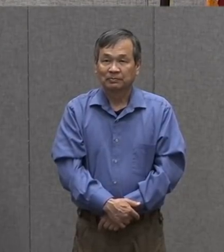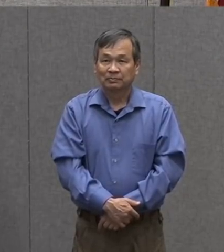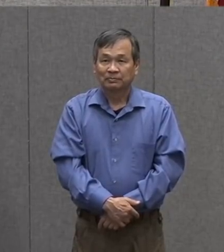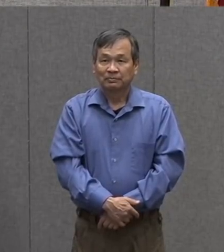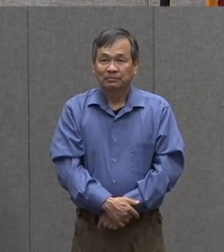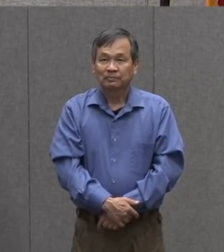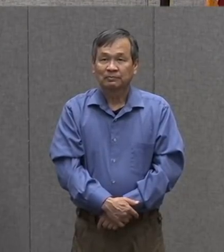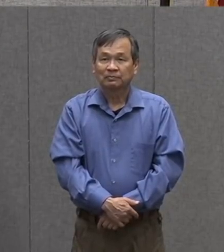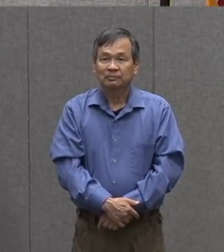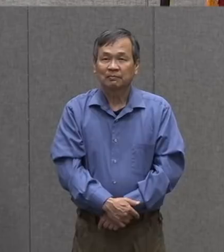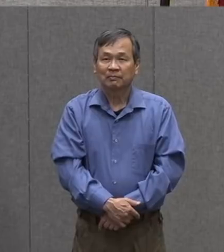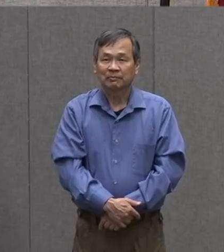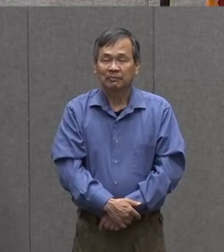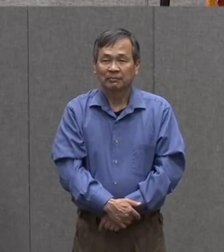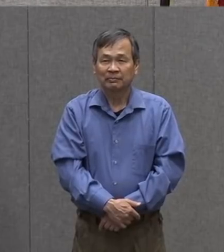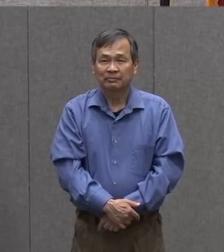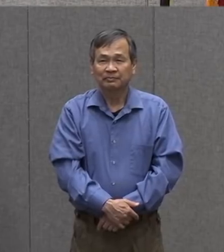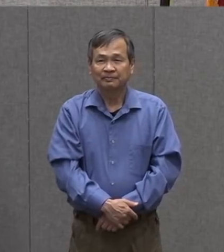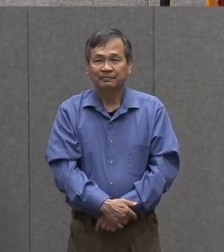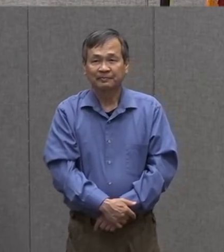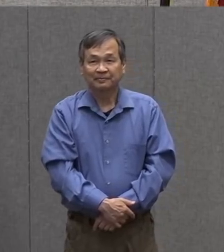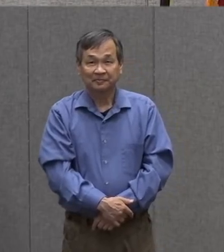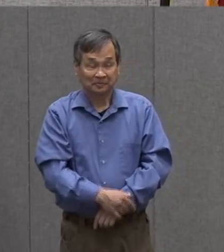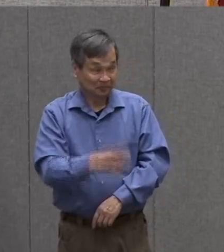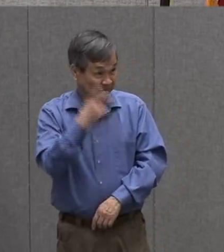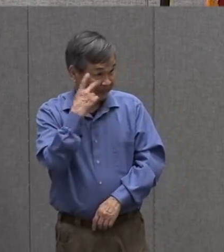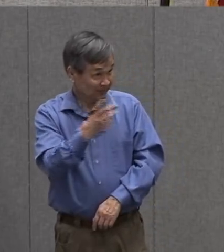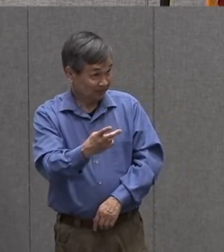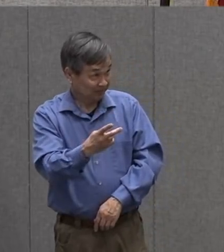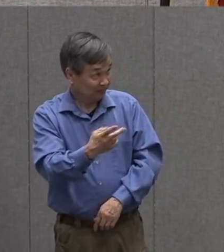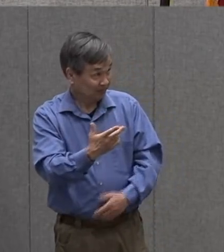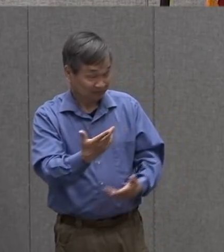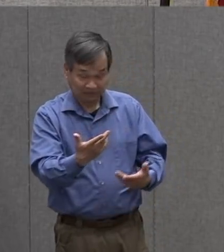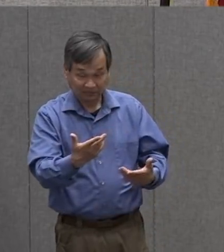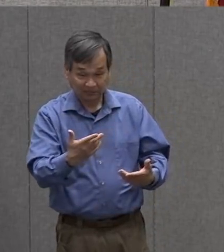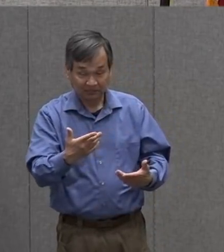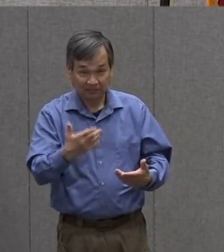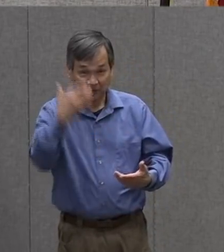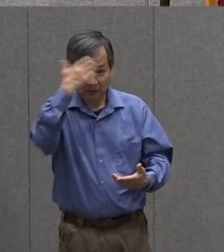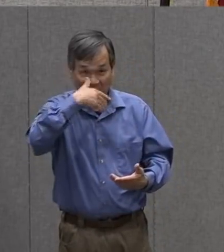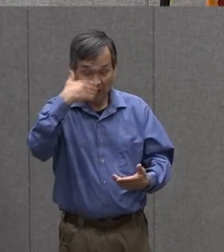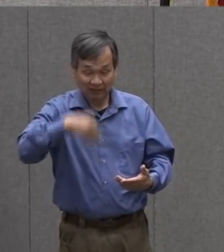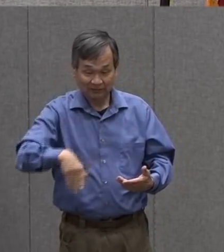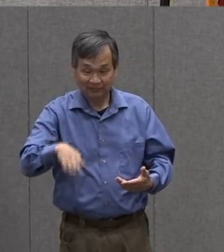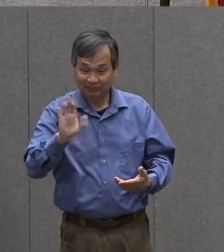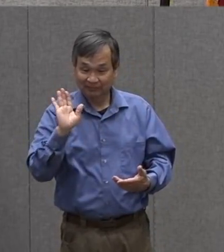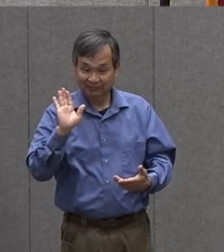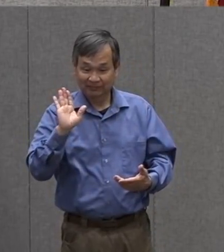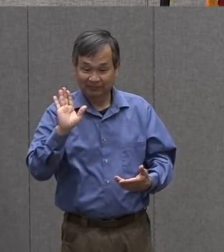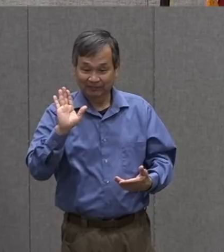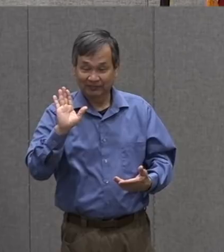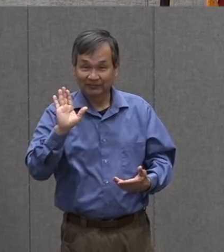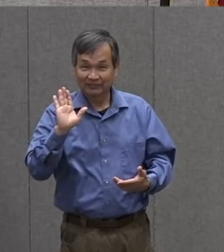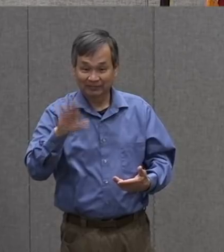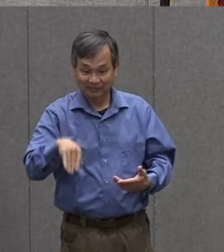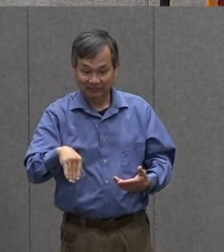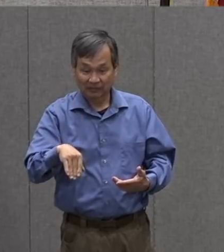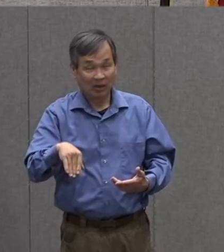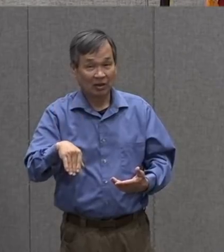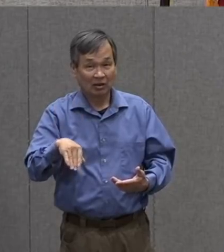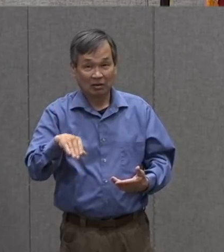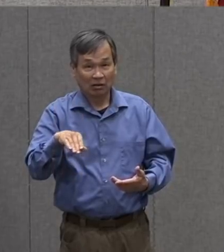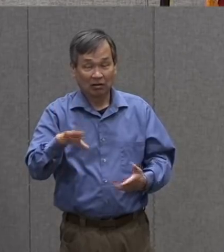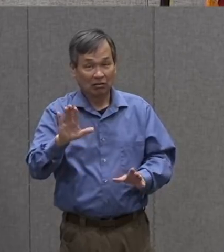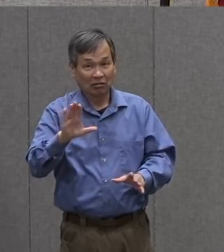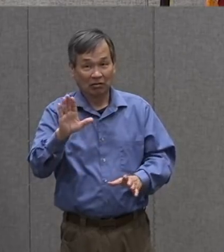like that and it'll free up the front flap of your book notice i did not keep